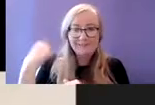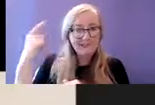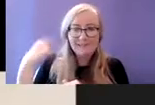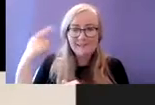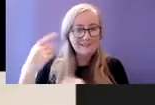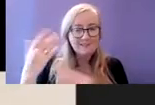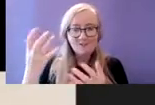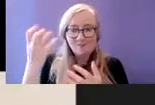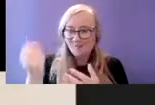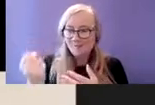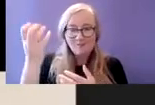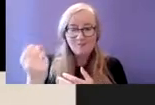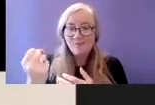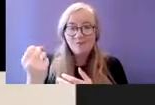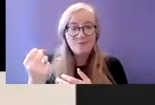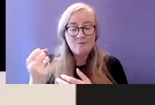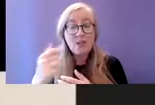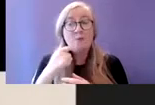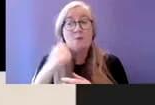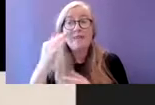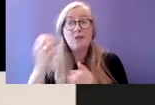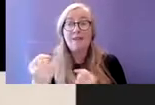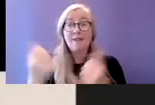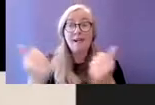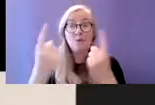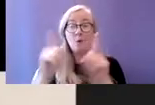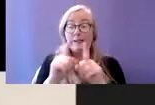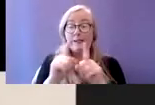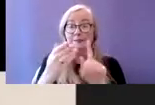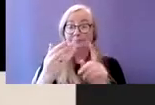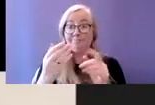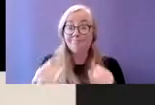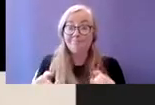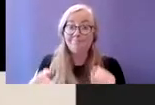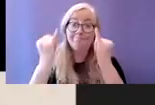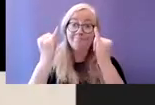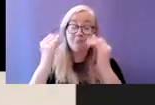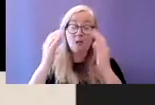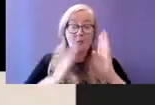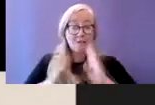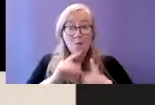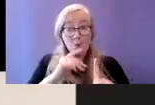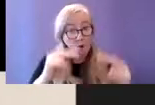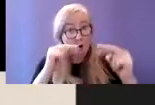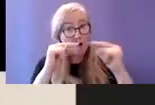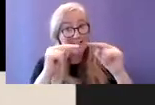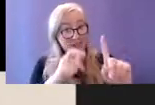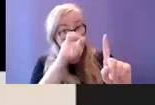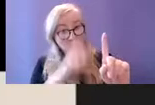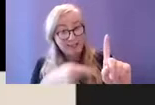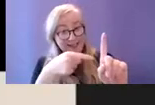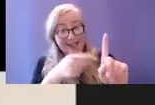and as a result an autistic person has to survive on the streets in many ways